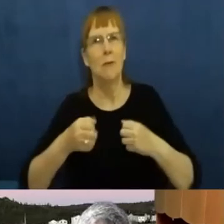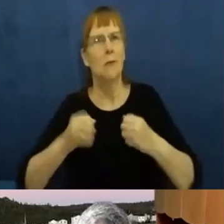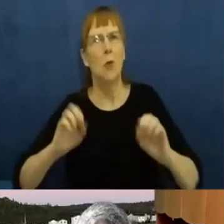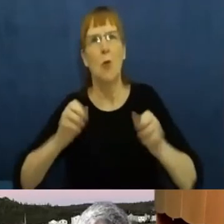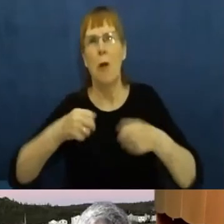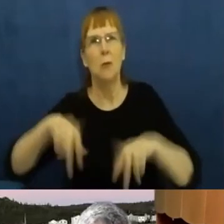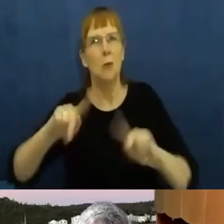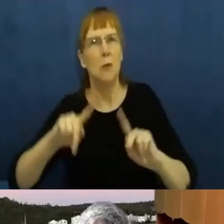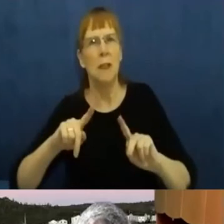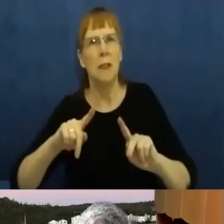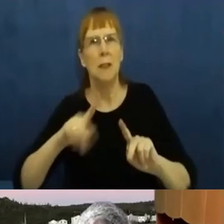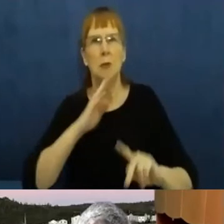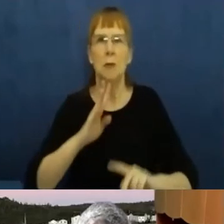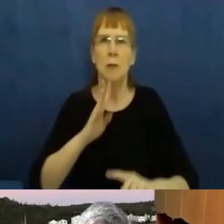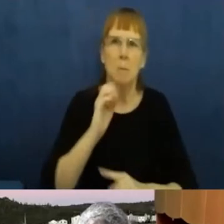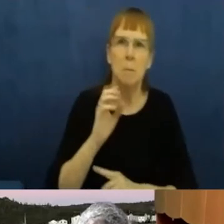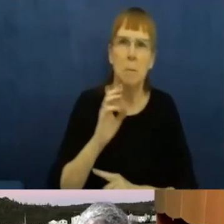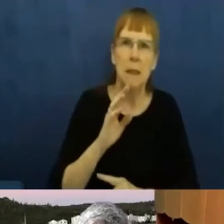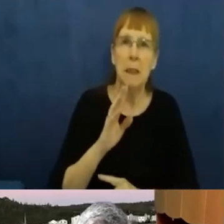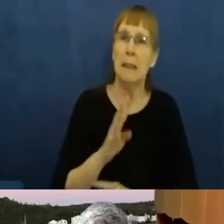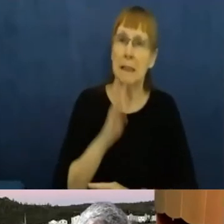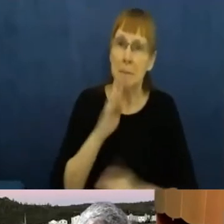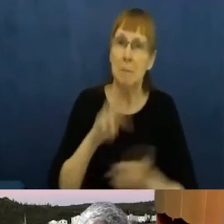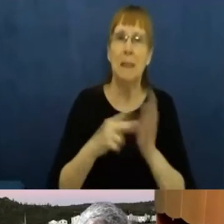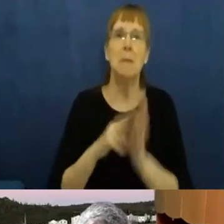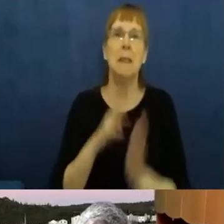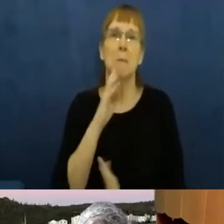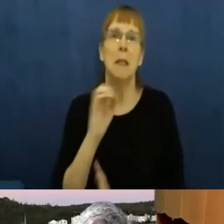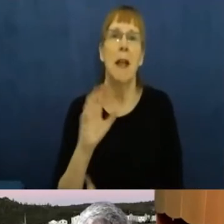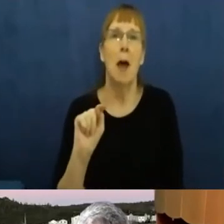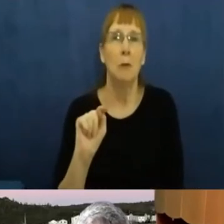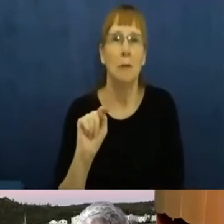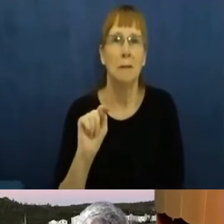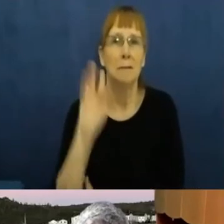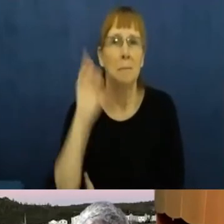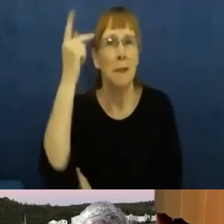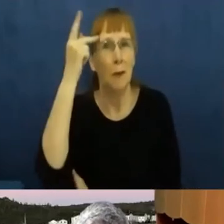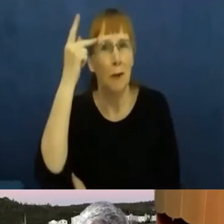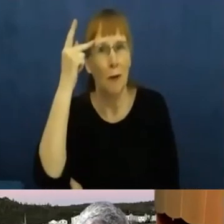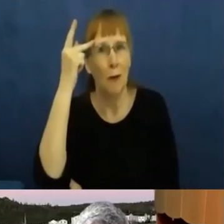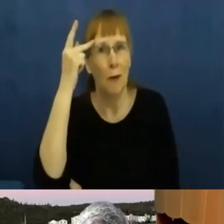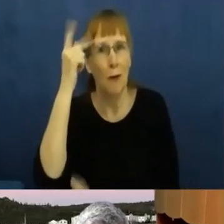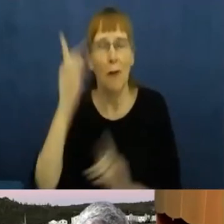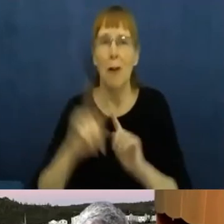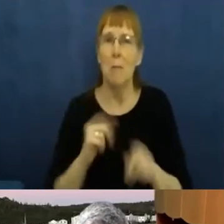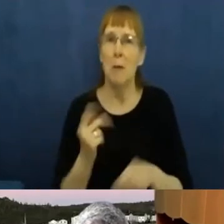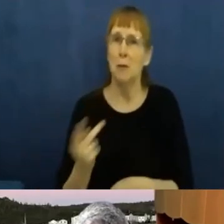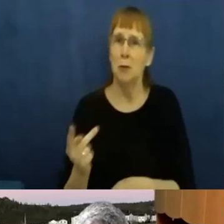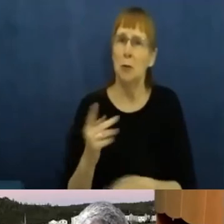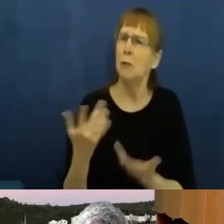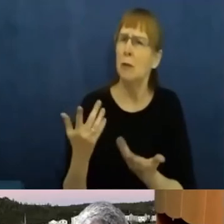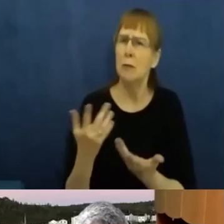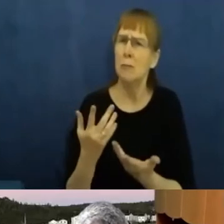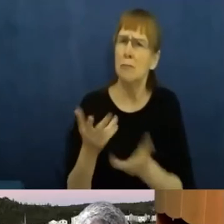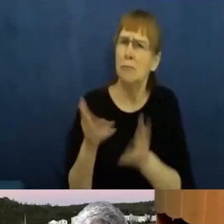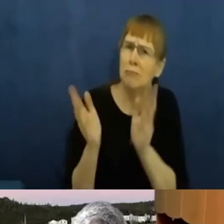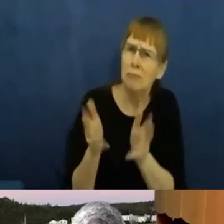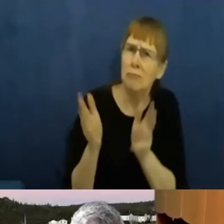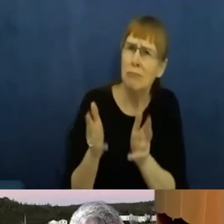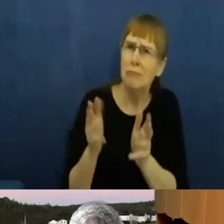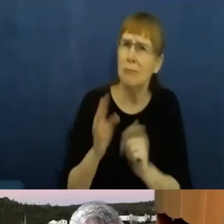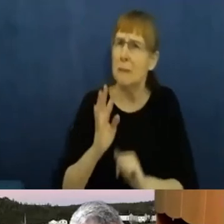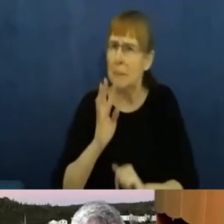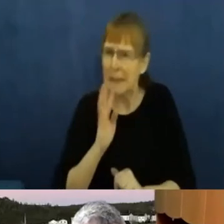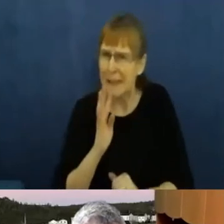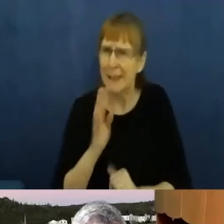political issue? And that's been absolutely fascinating. So what I thought that you might be interested in